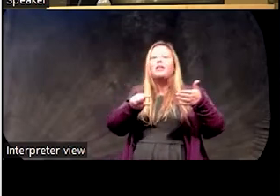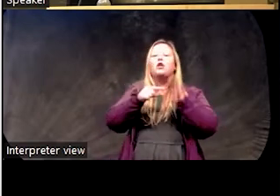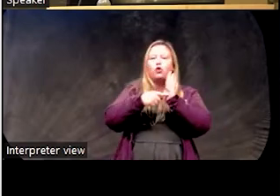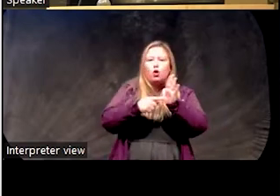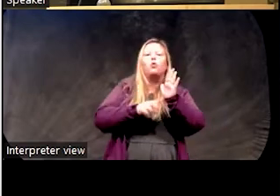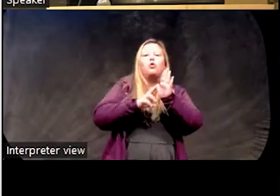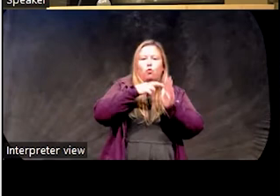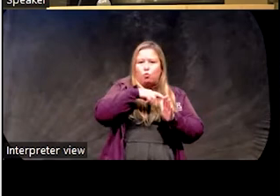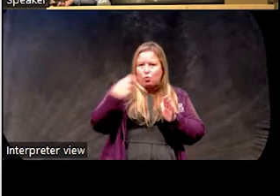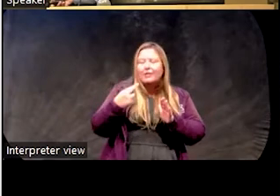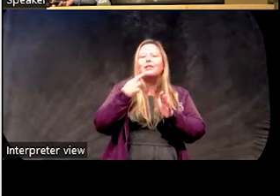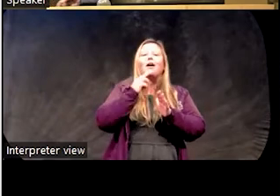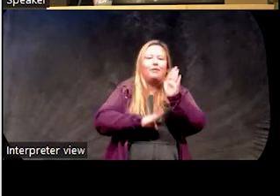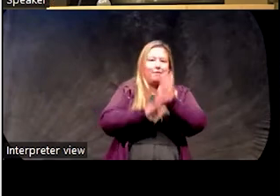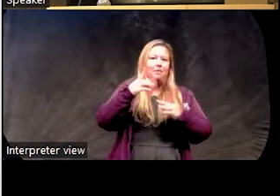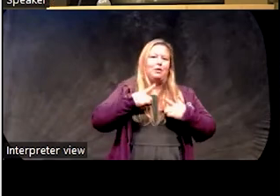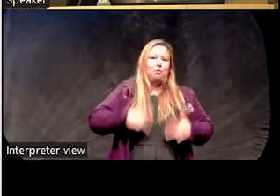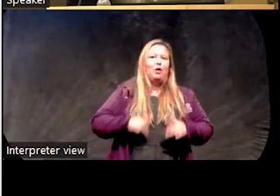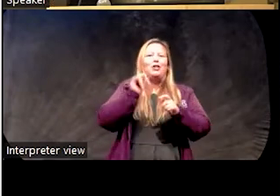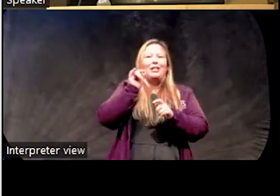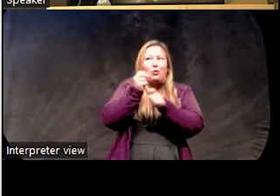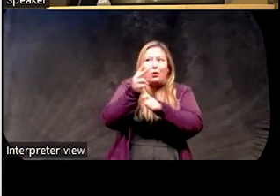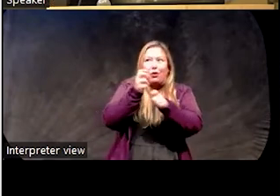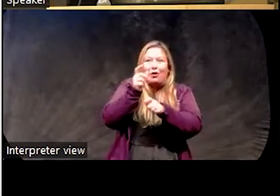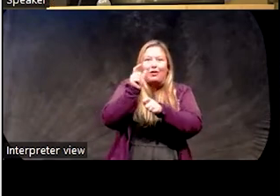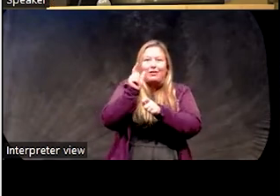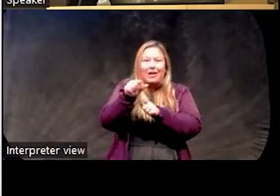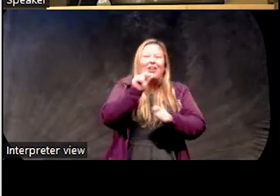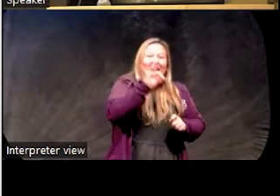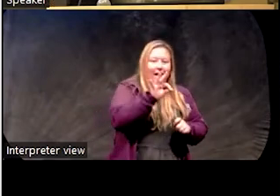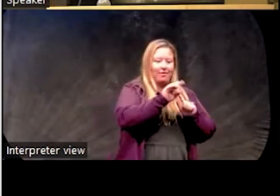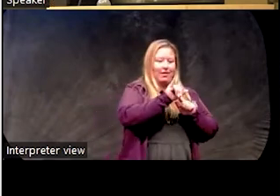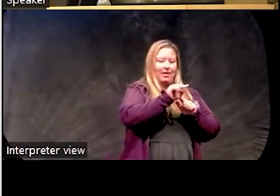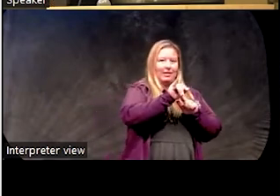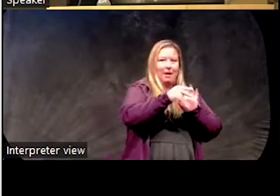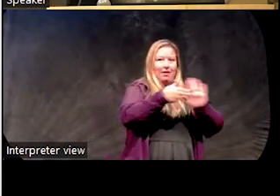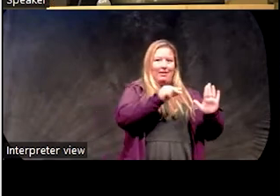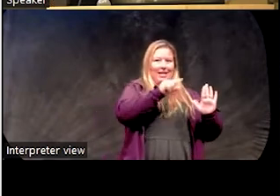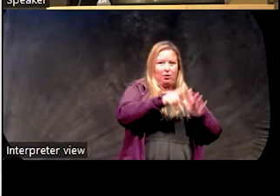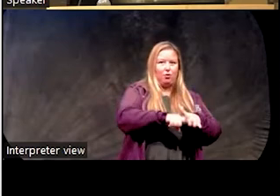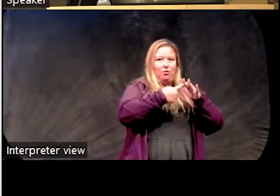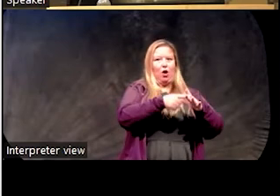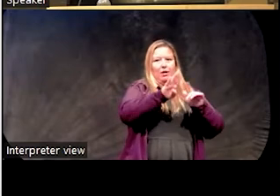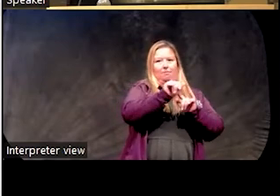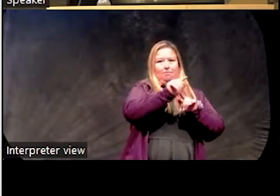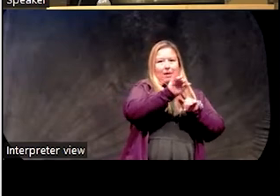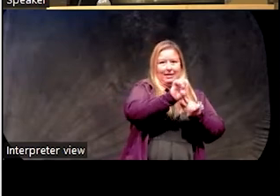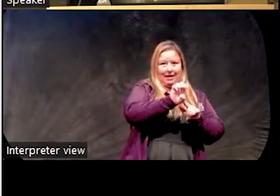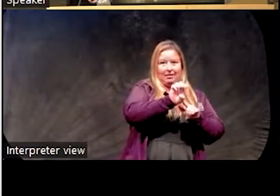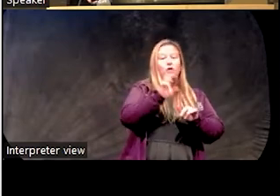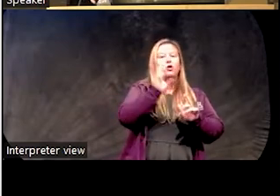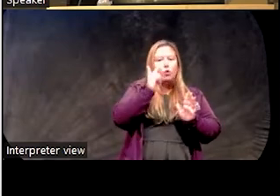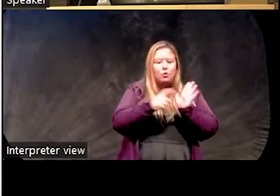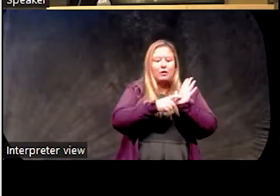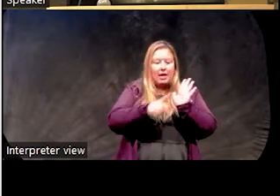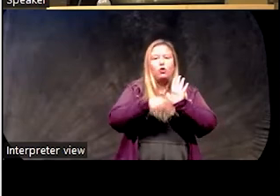depression two to three years later if insomnia is present at baseline. So insomnia present two to three times